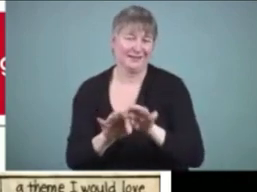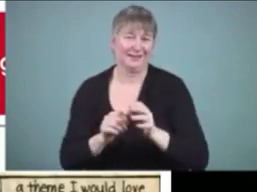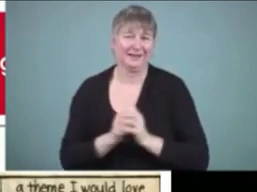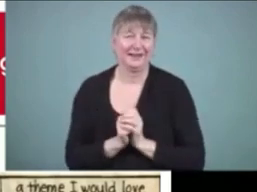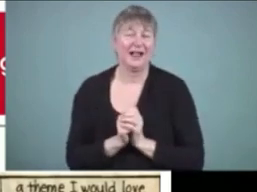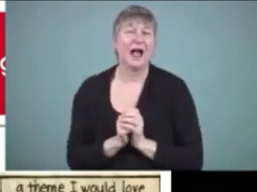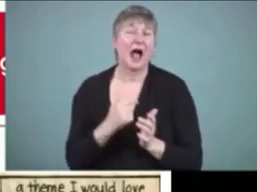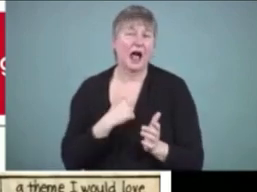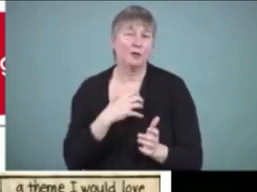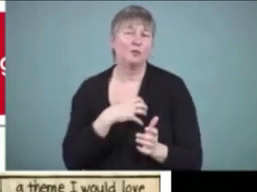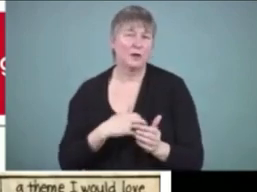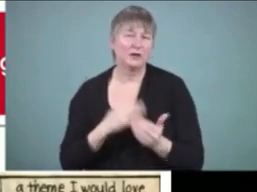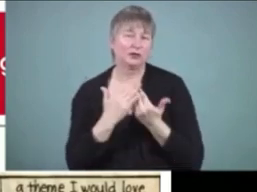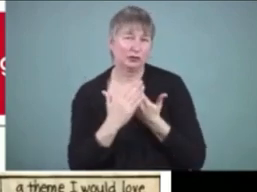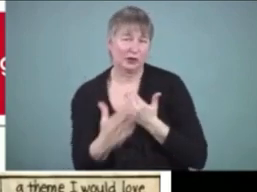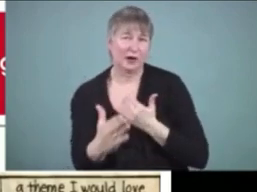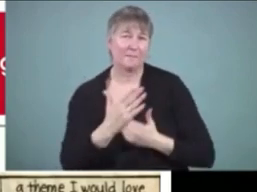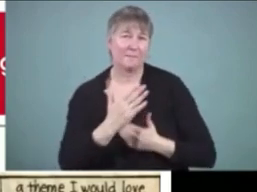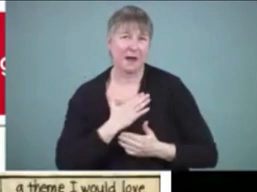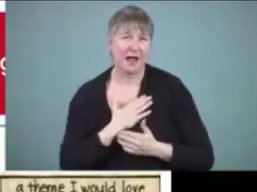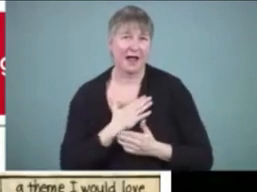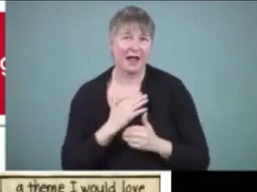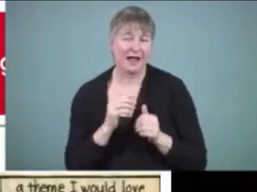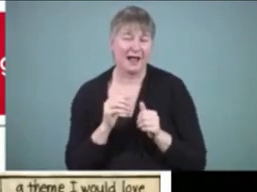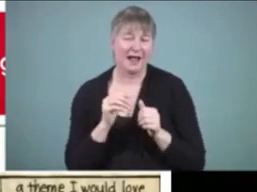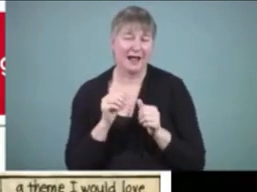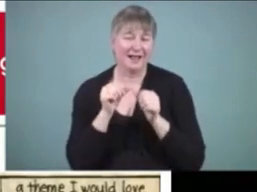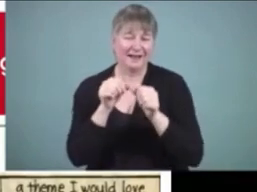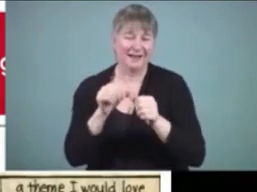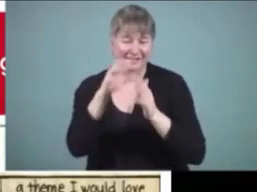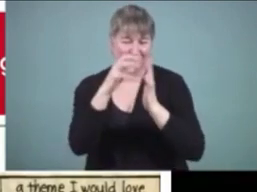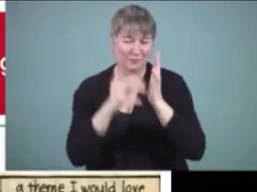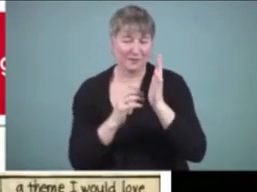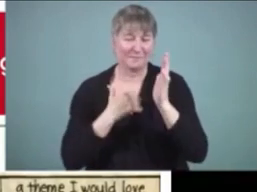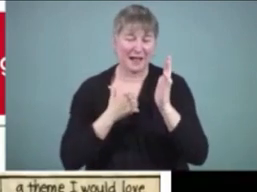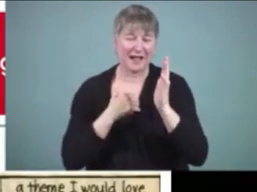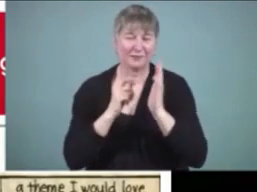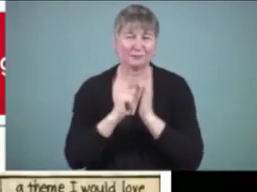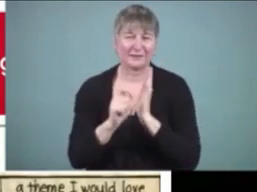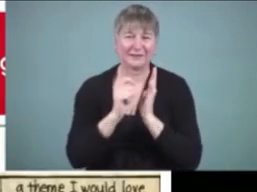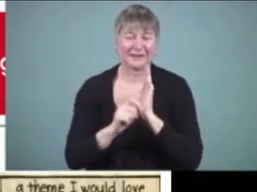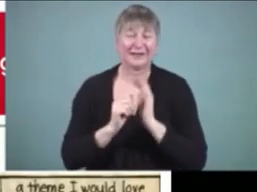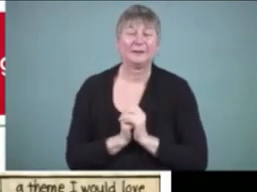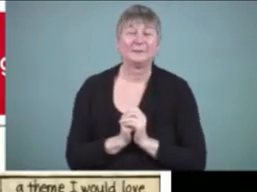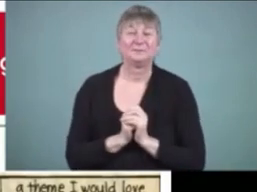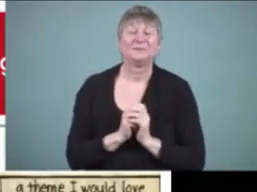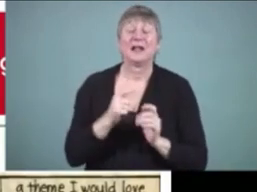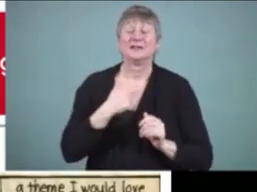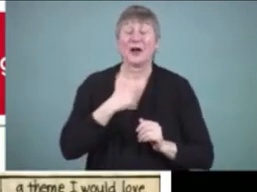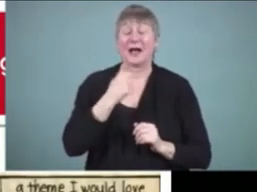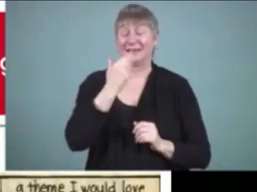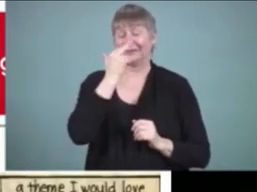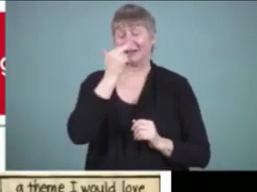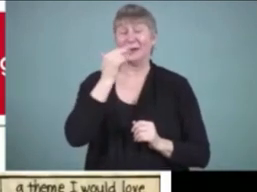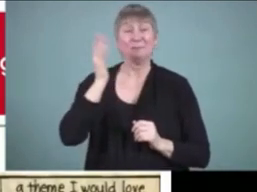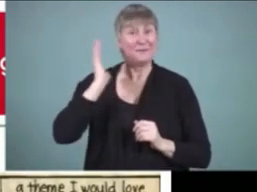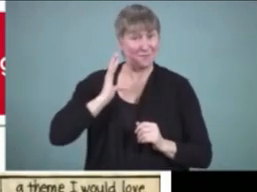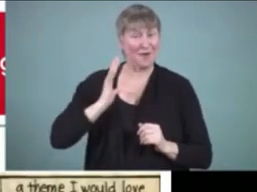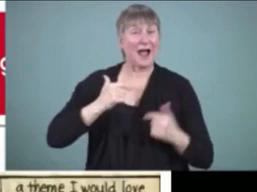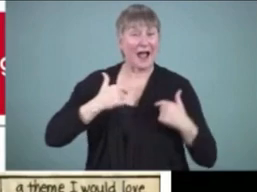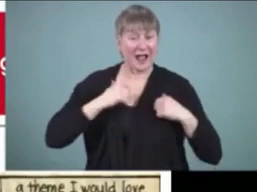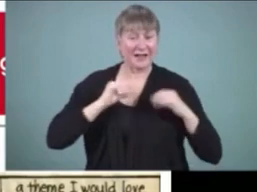theme I would love to continue well into the last paragraph of this composition. It reminds me a little bit of the way I used to teach writing,